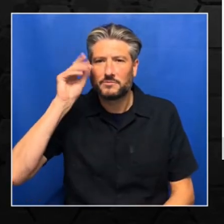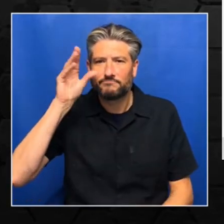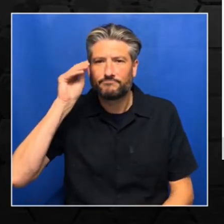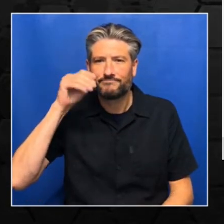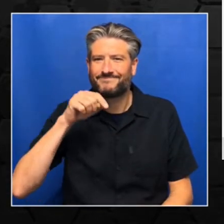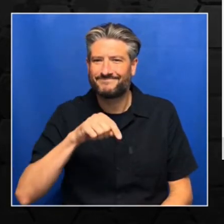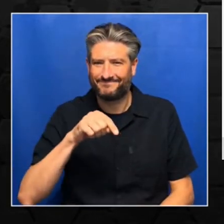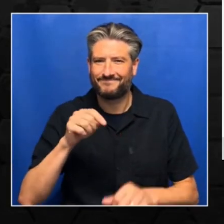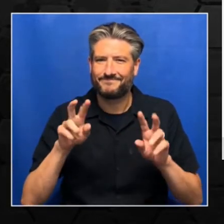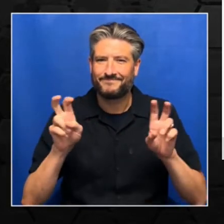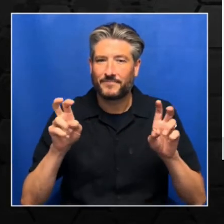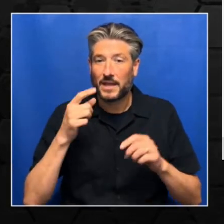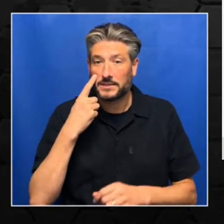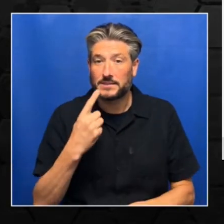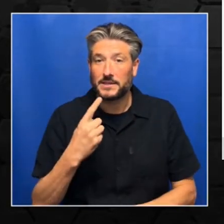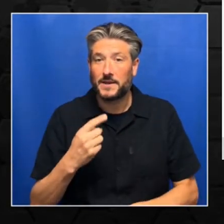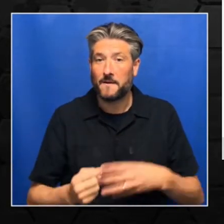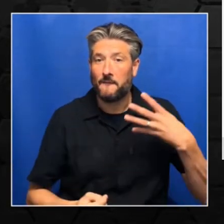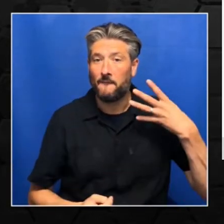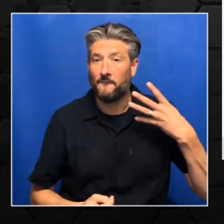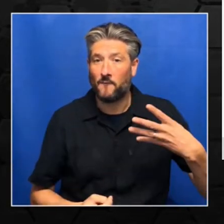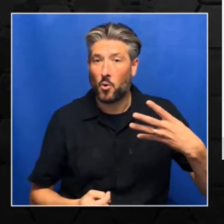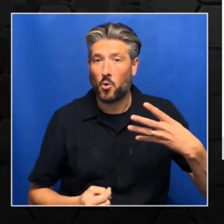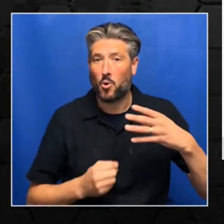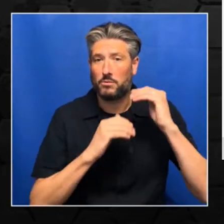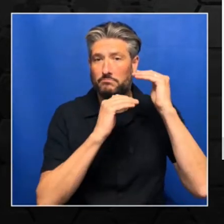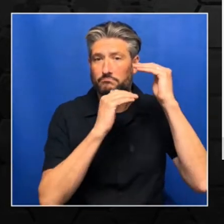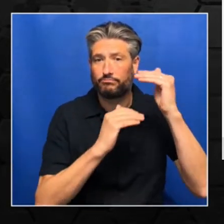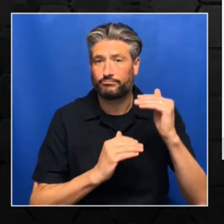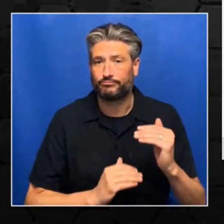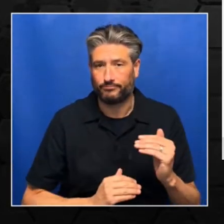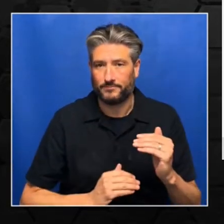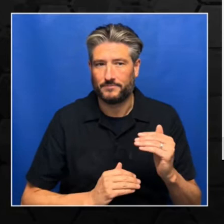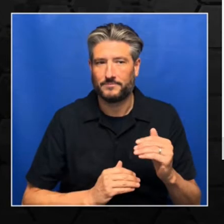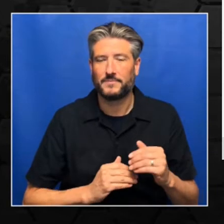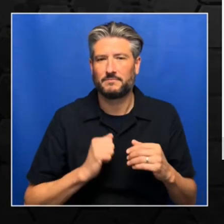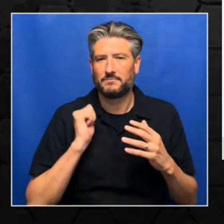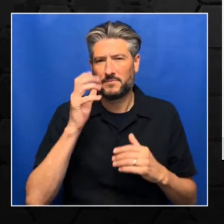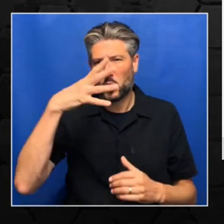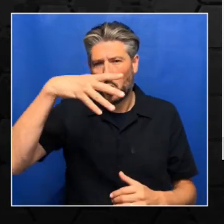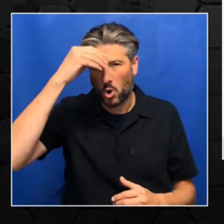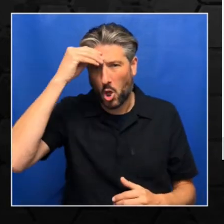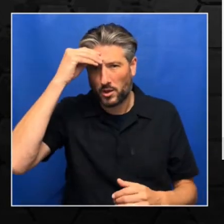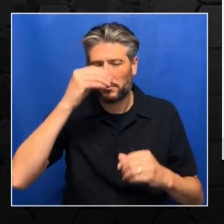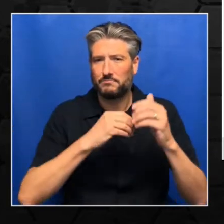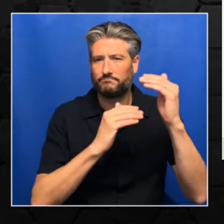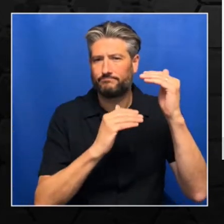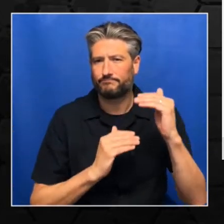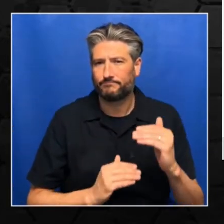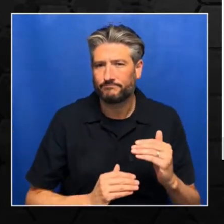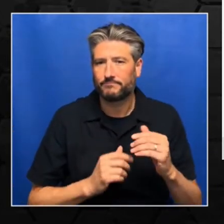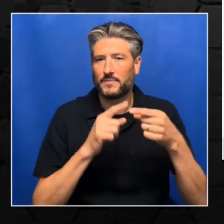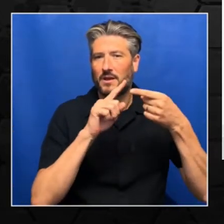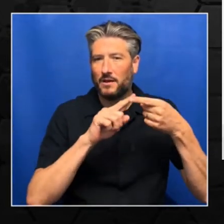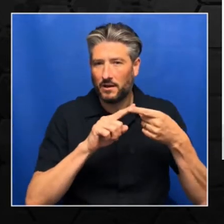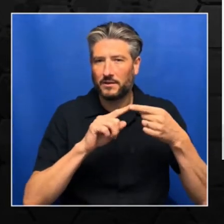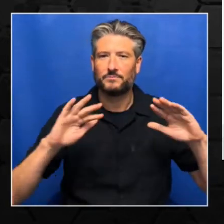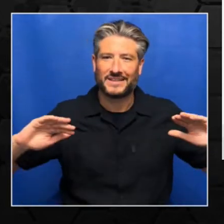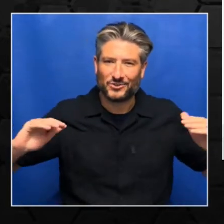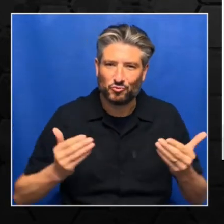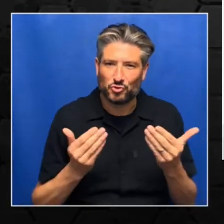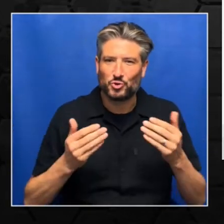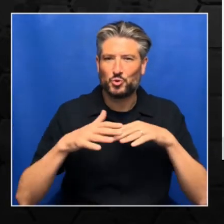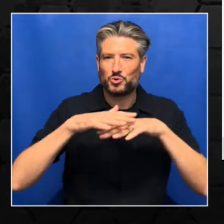four modules. The first module is based on introduction to PyTorch. And over here, it says it